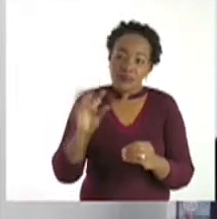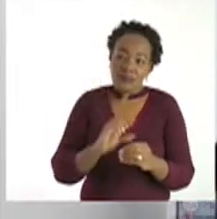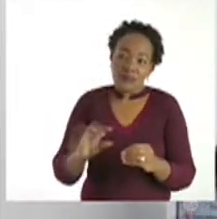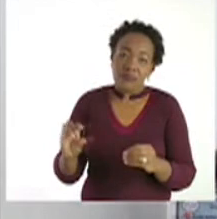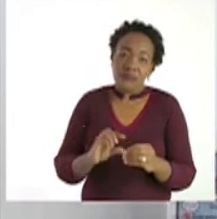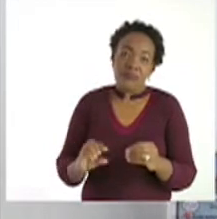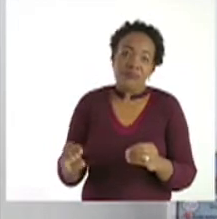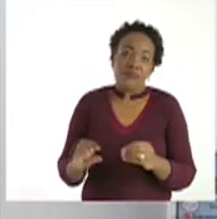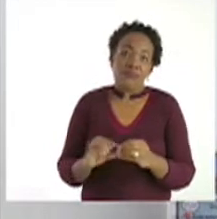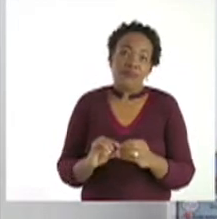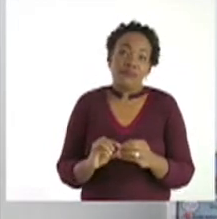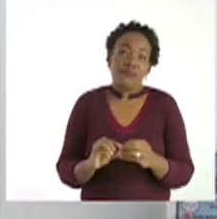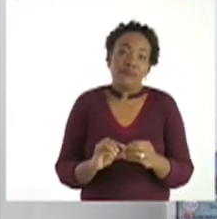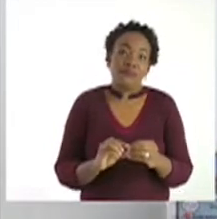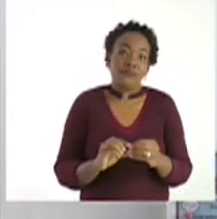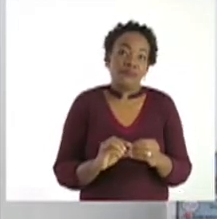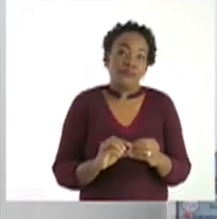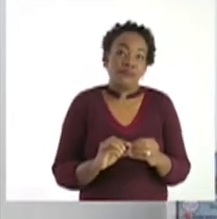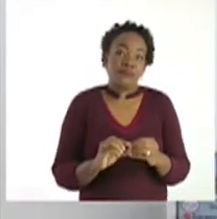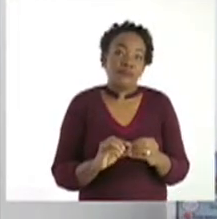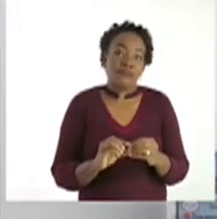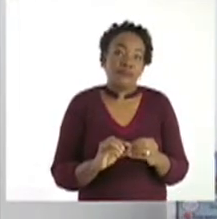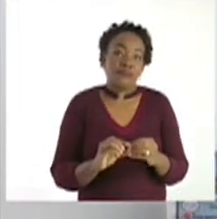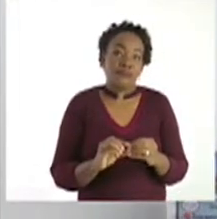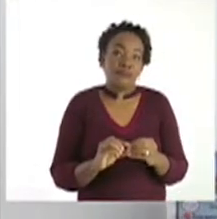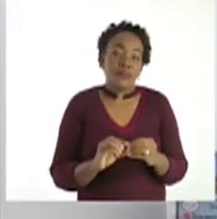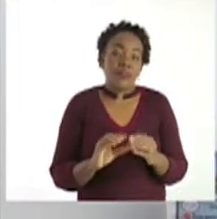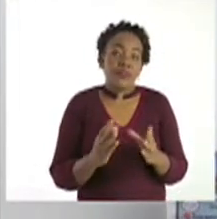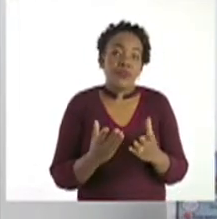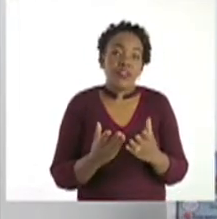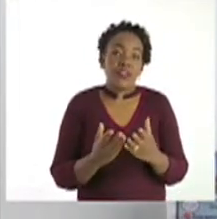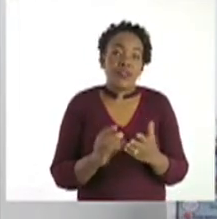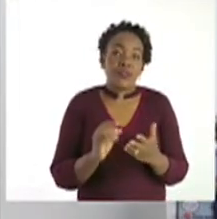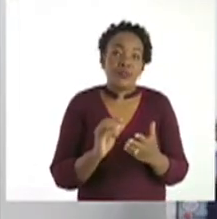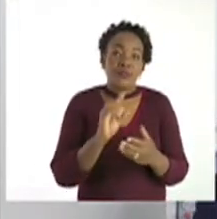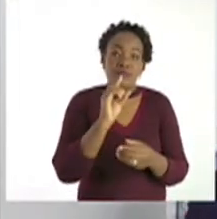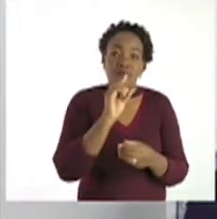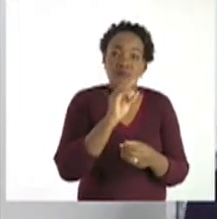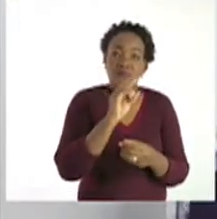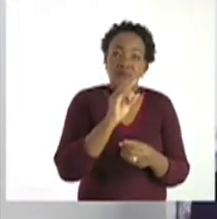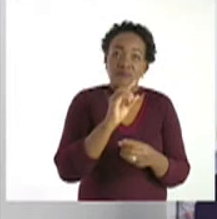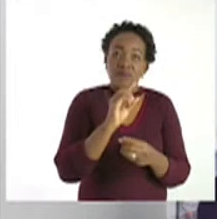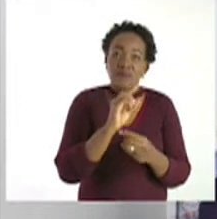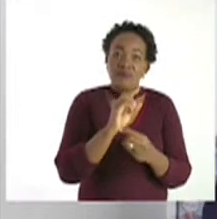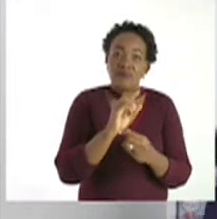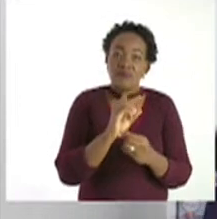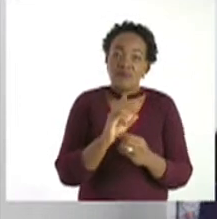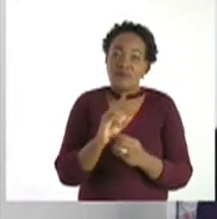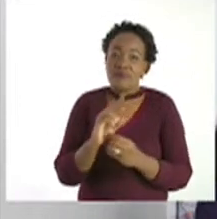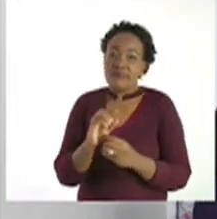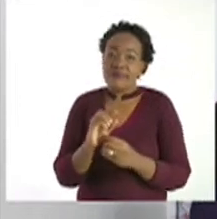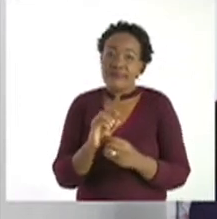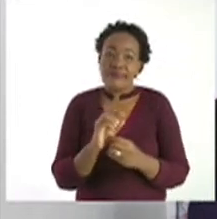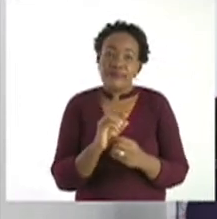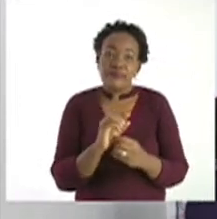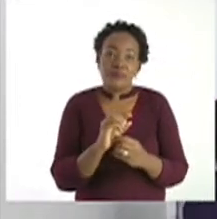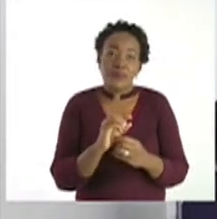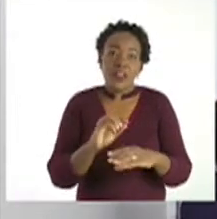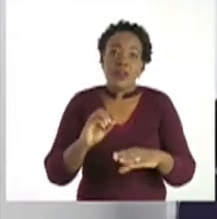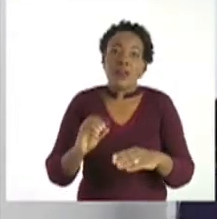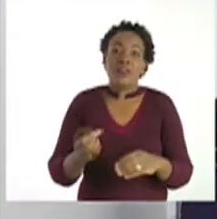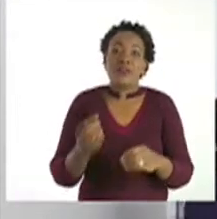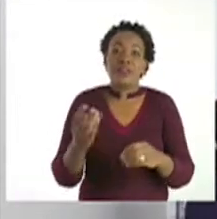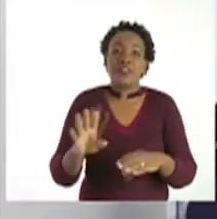When you want to write them, you take, I want to give an example here.